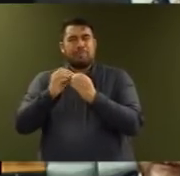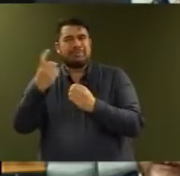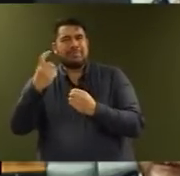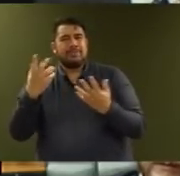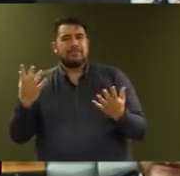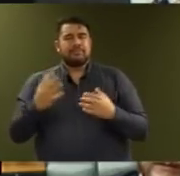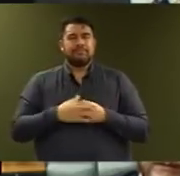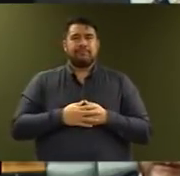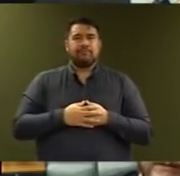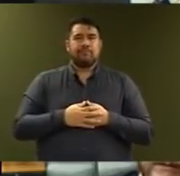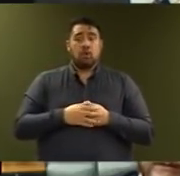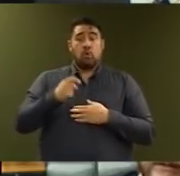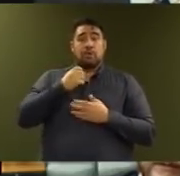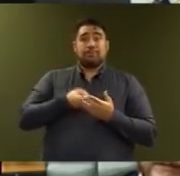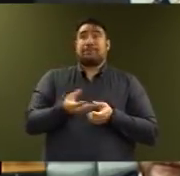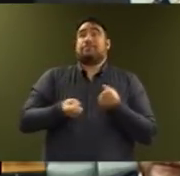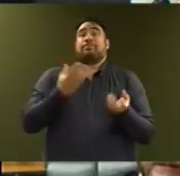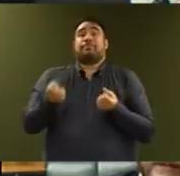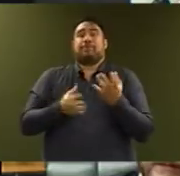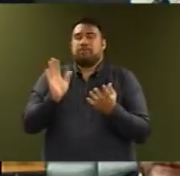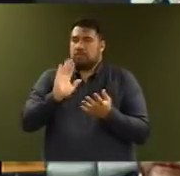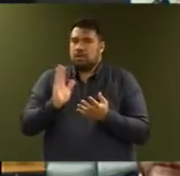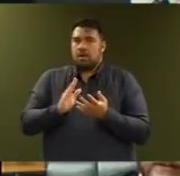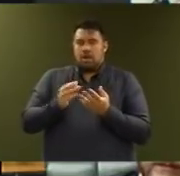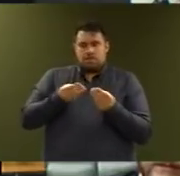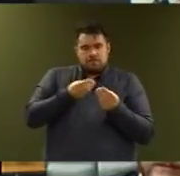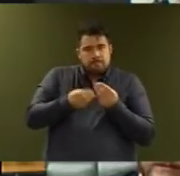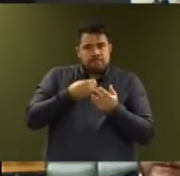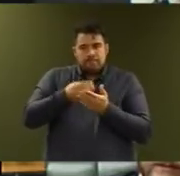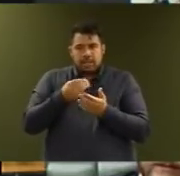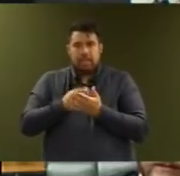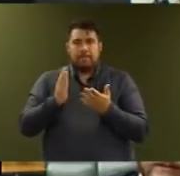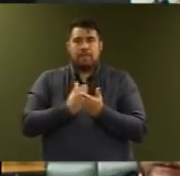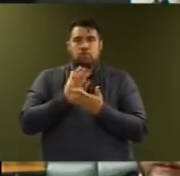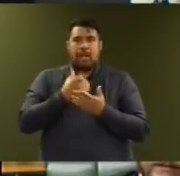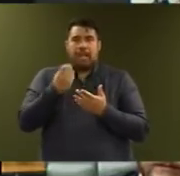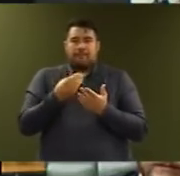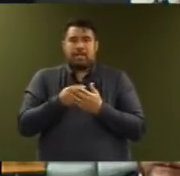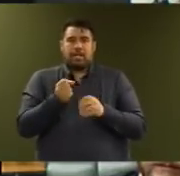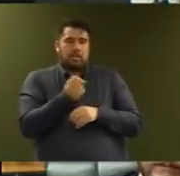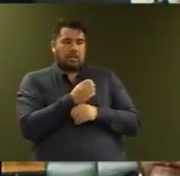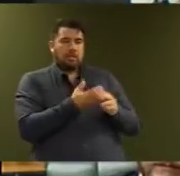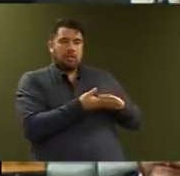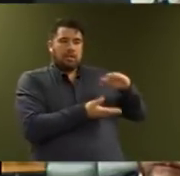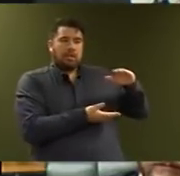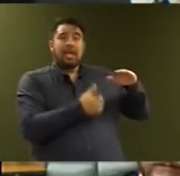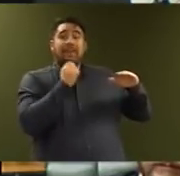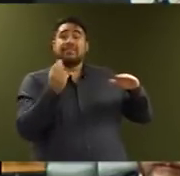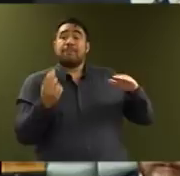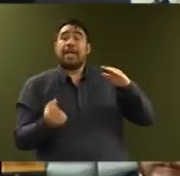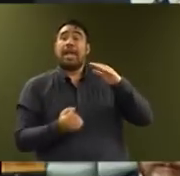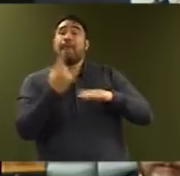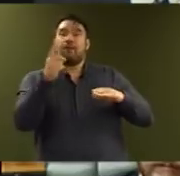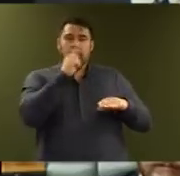to living within our means and having a buffer to deal with the risks and shocks that can come upon a small country sitting on the fault